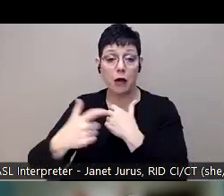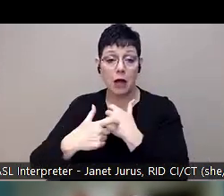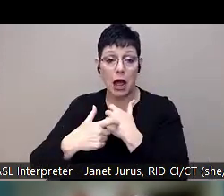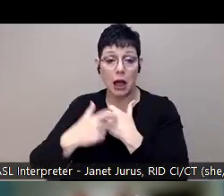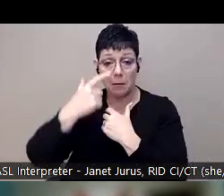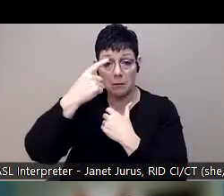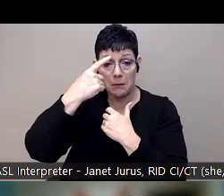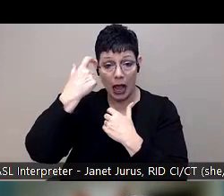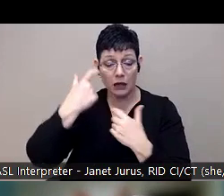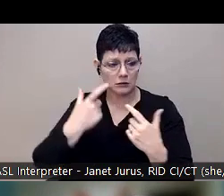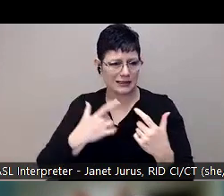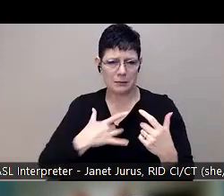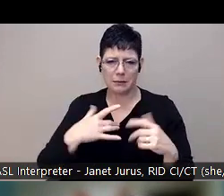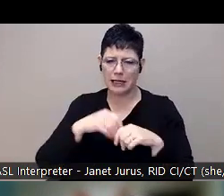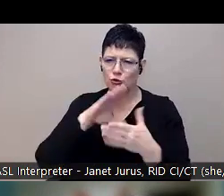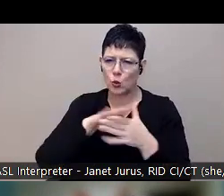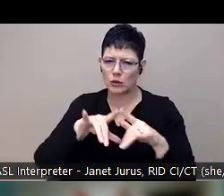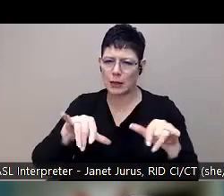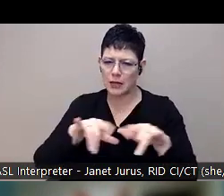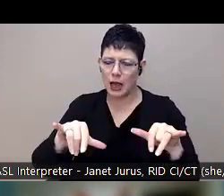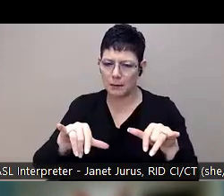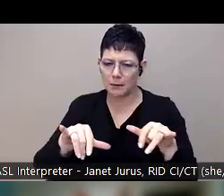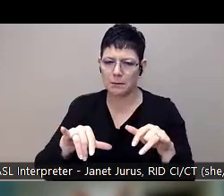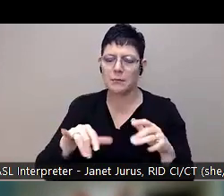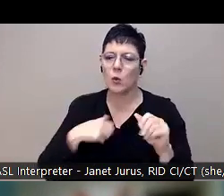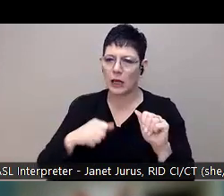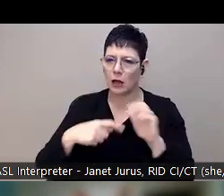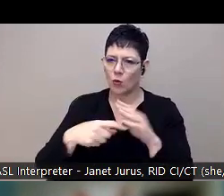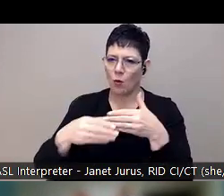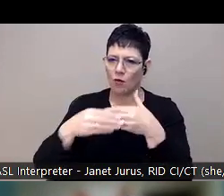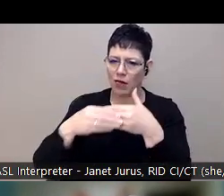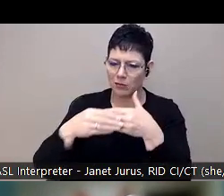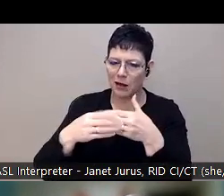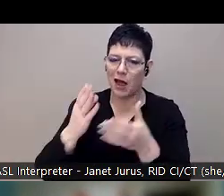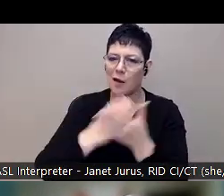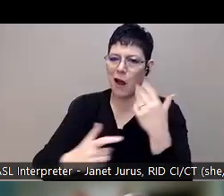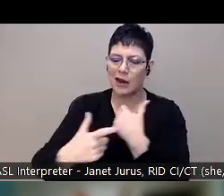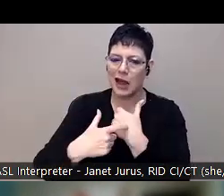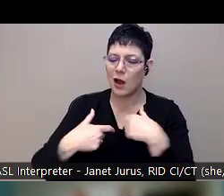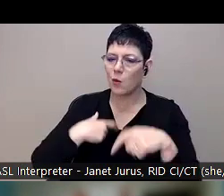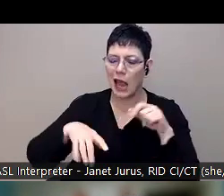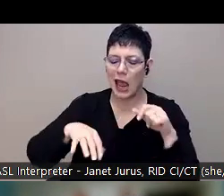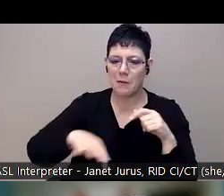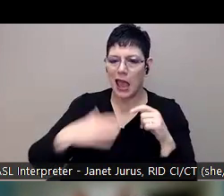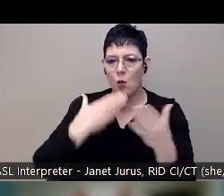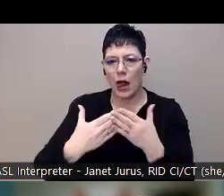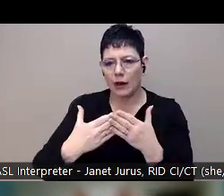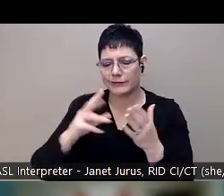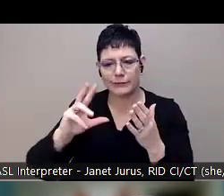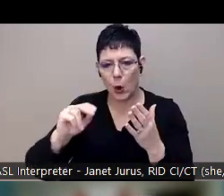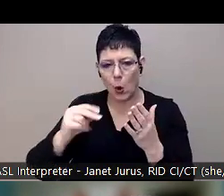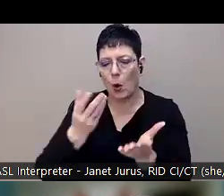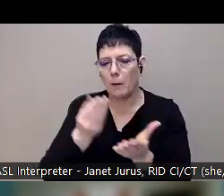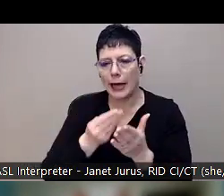We find a lot more flexibility when we can offer part-time. We are not able to pay great. All our funding